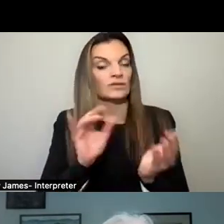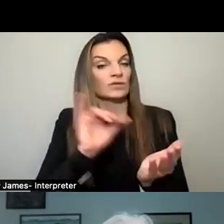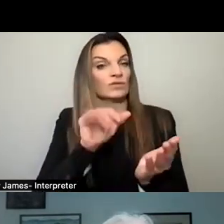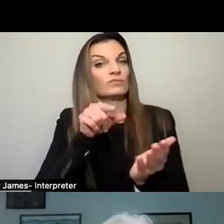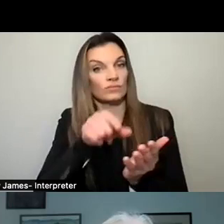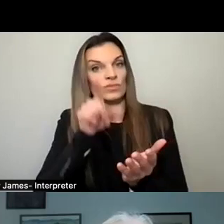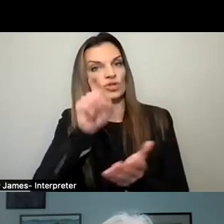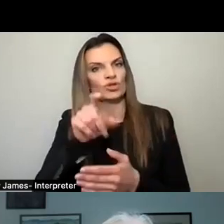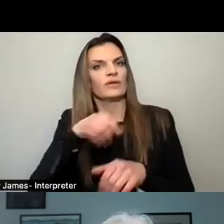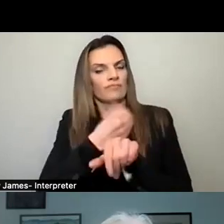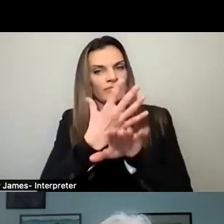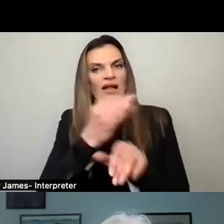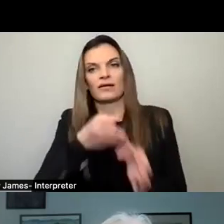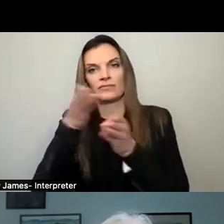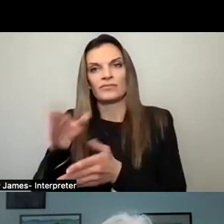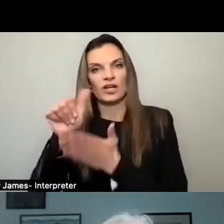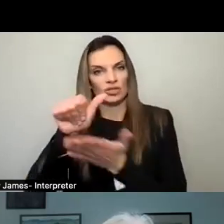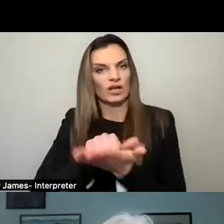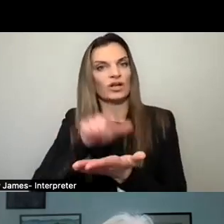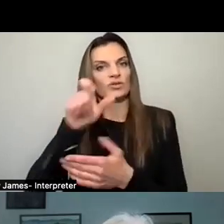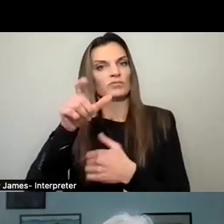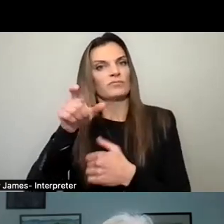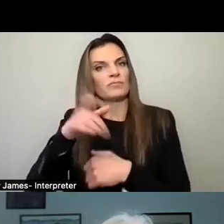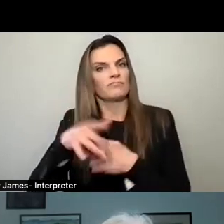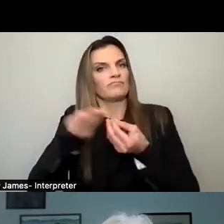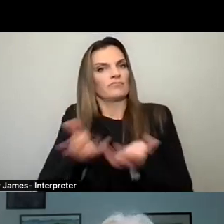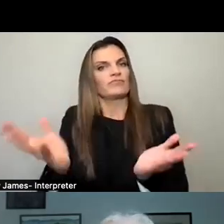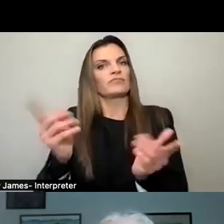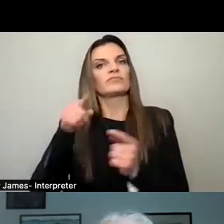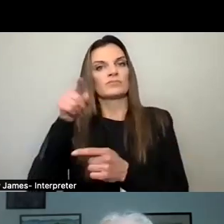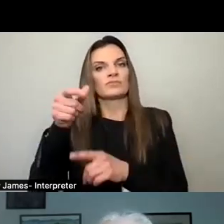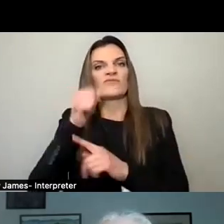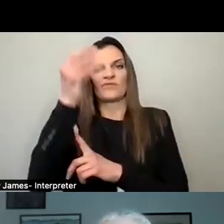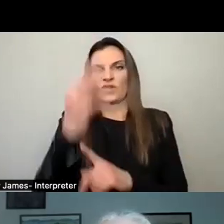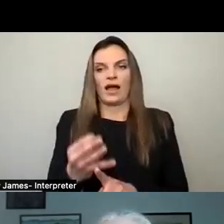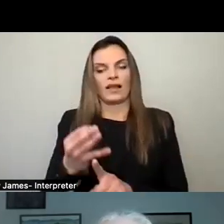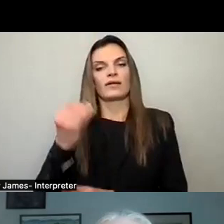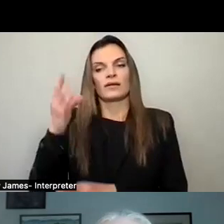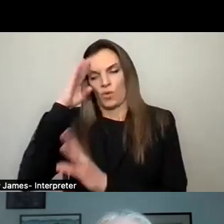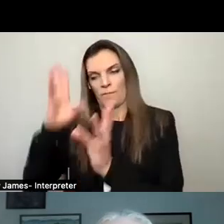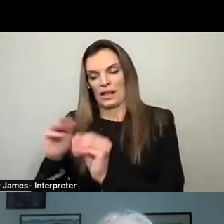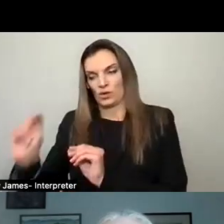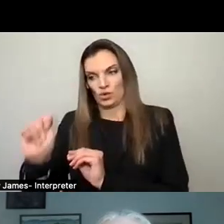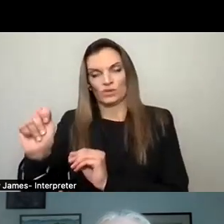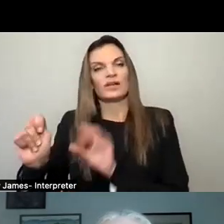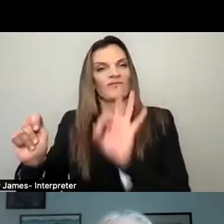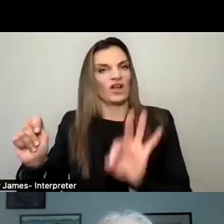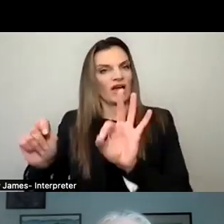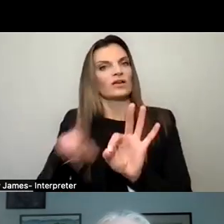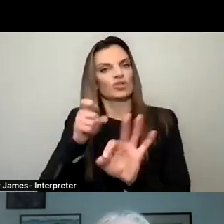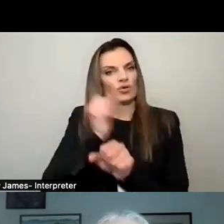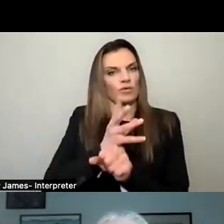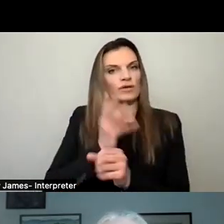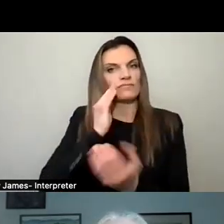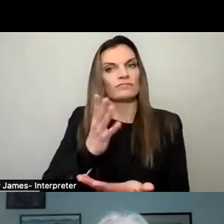online on every Friday, preceding the overall, preceding the meeting on Tuesday so that people have time to understand what's going on. Make all